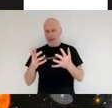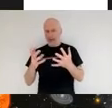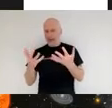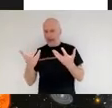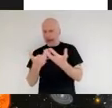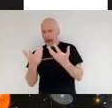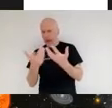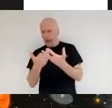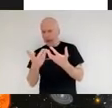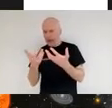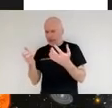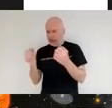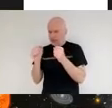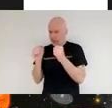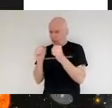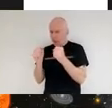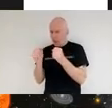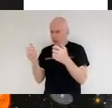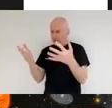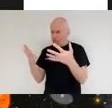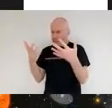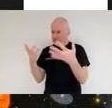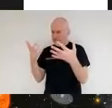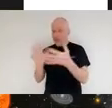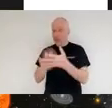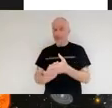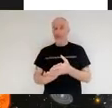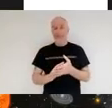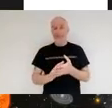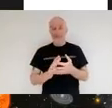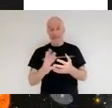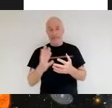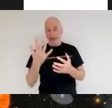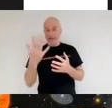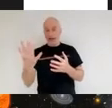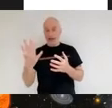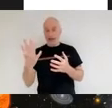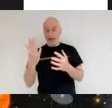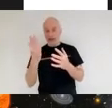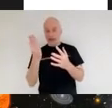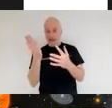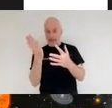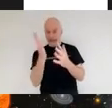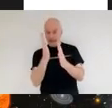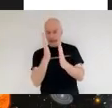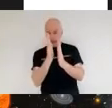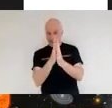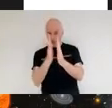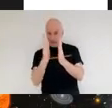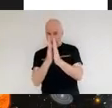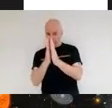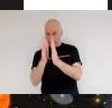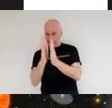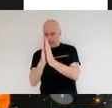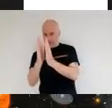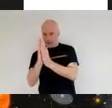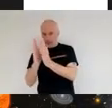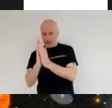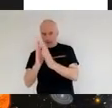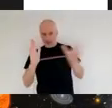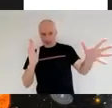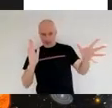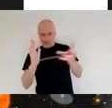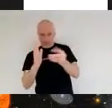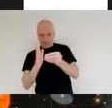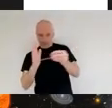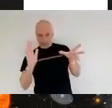insulation each one reflects a lot of the infrared heat some is going to be absorbed and retransmitted to the